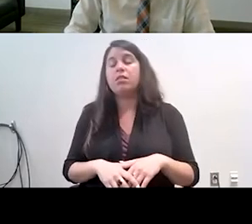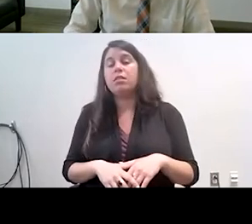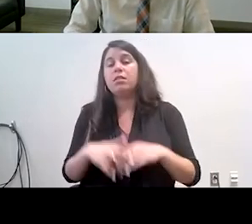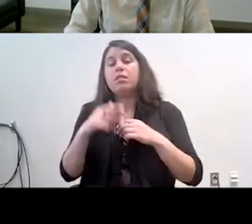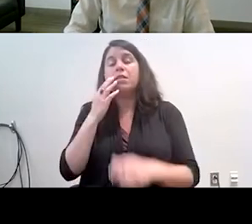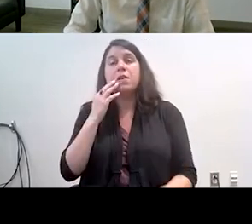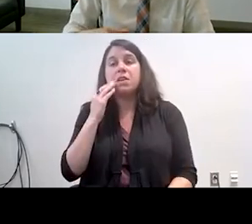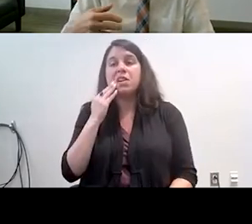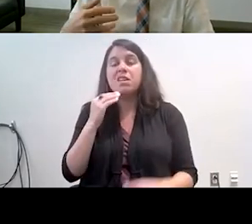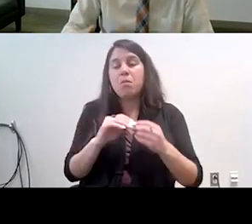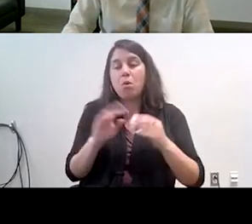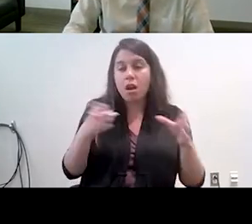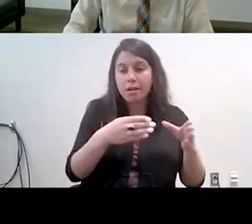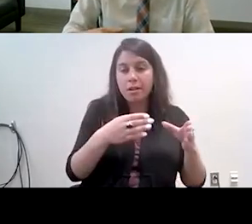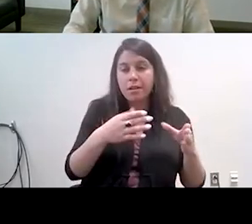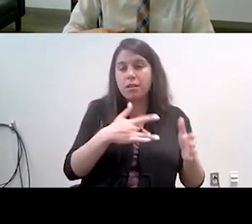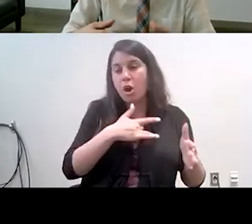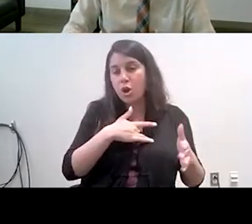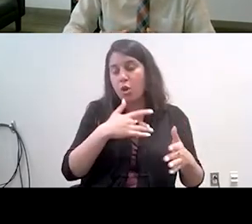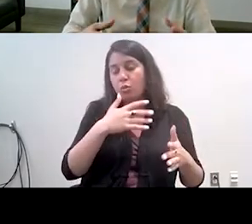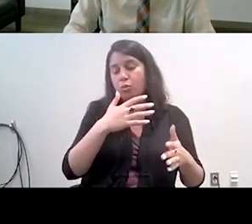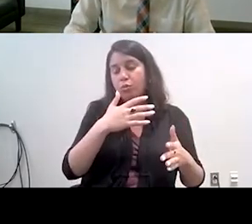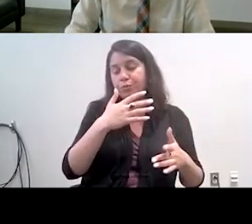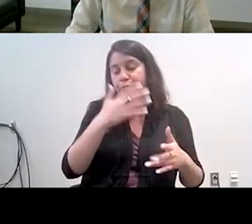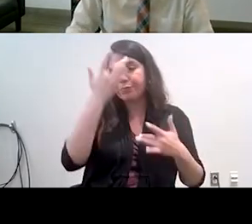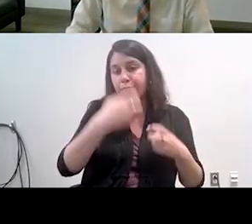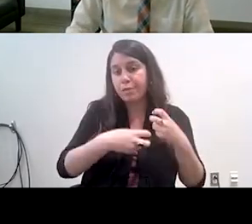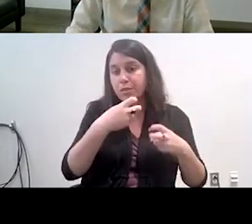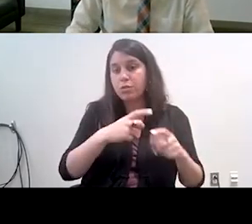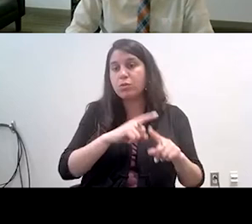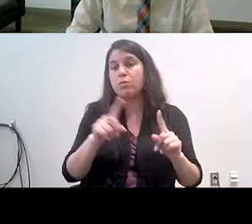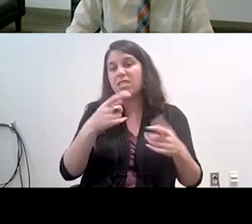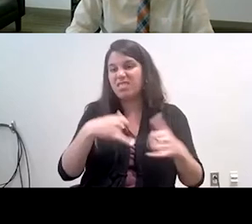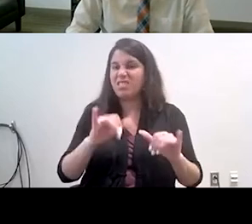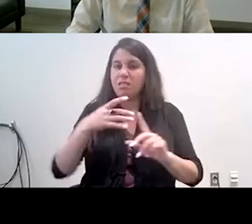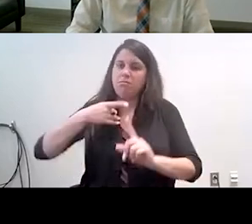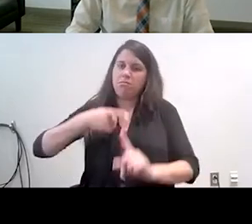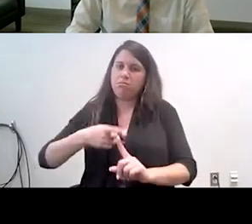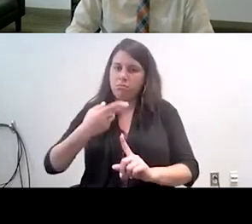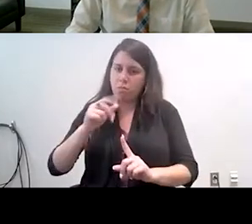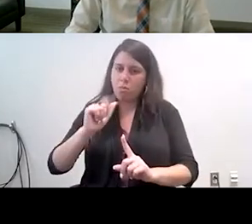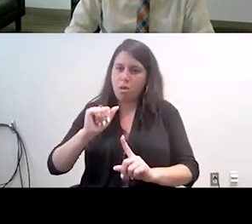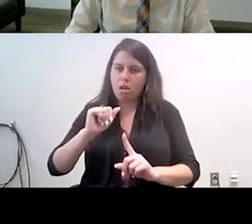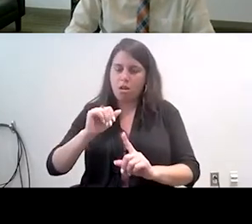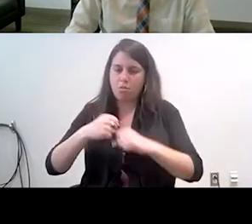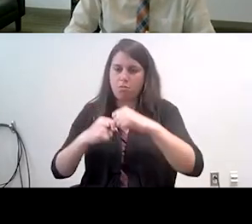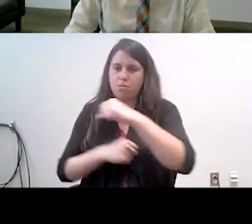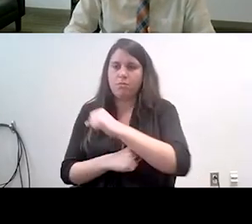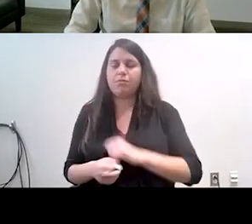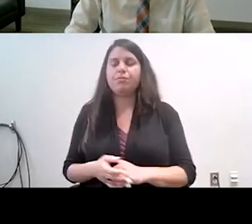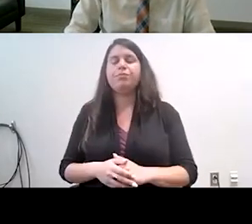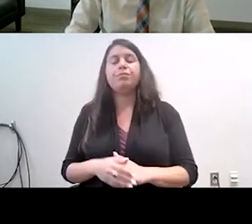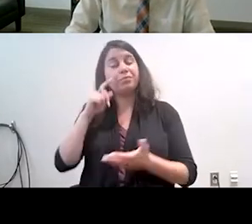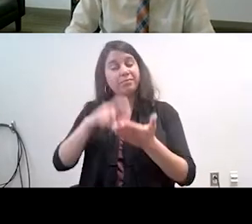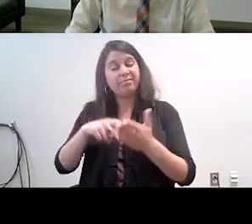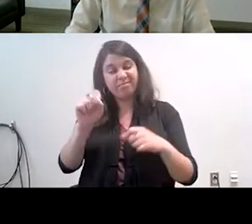more geared towards cardi metabolic disorders but nevertheless with a mental component in it and so what we found is that OLA